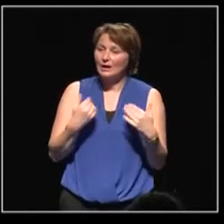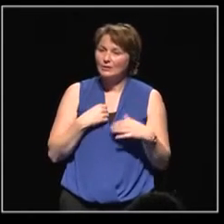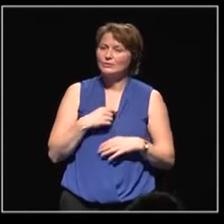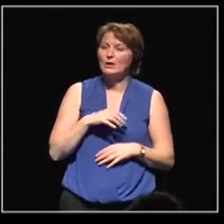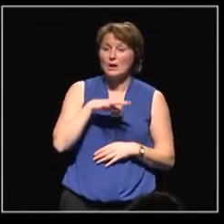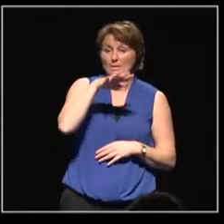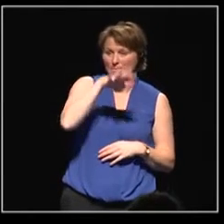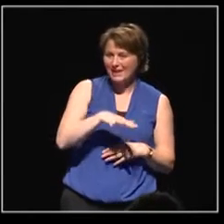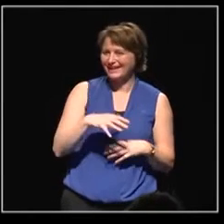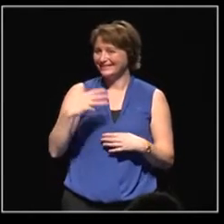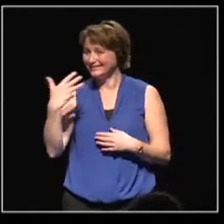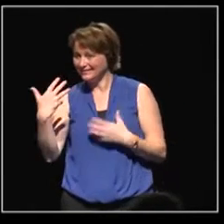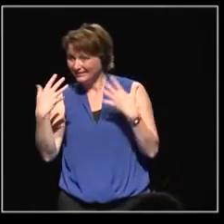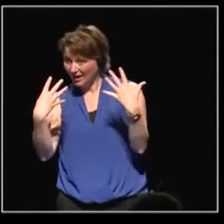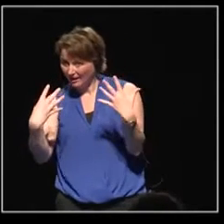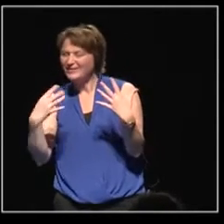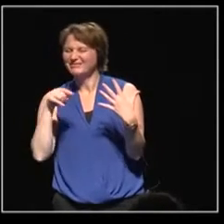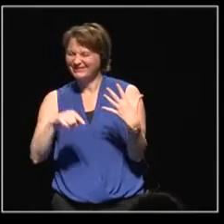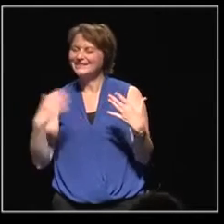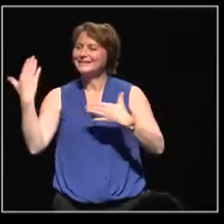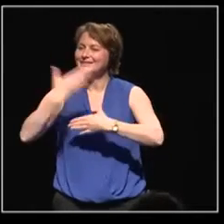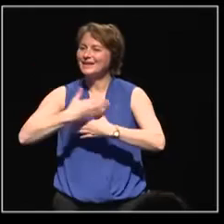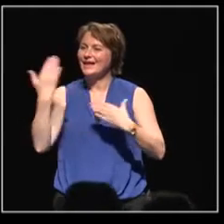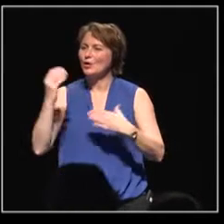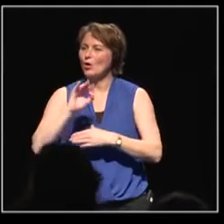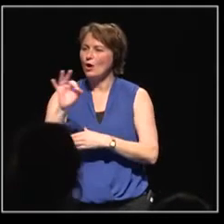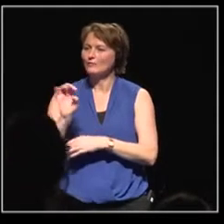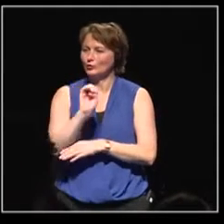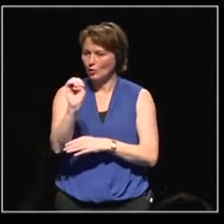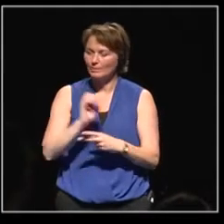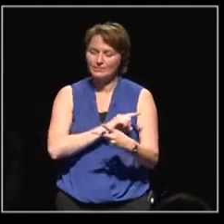day of Europe, and the October European Summit.